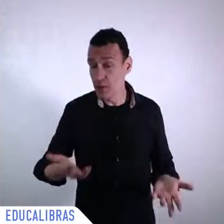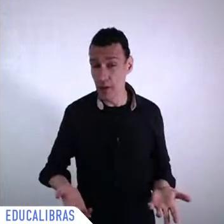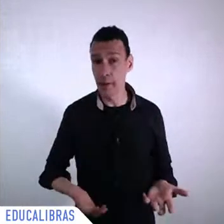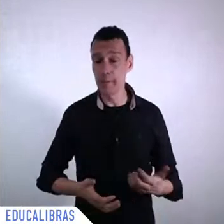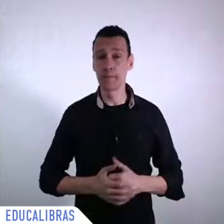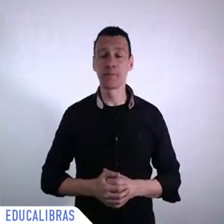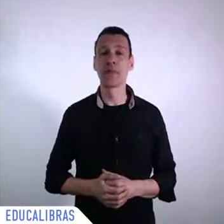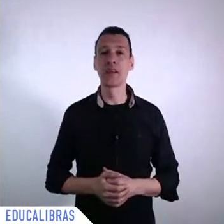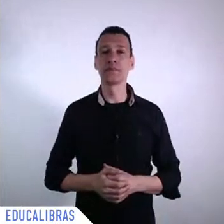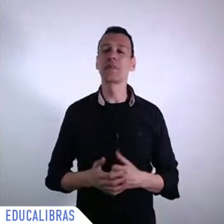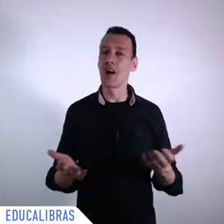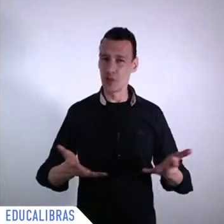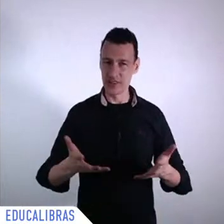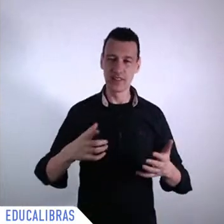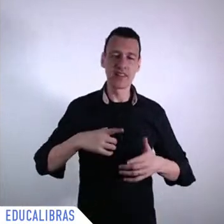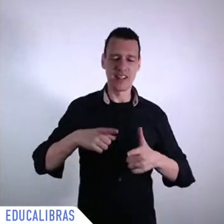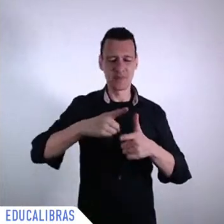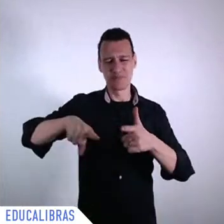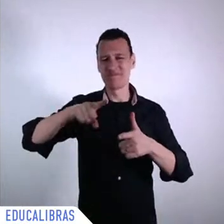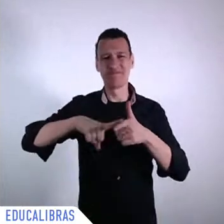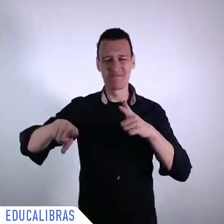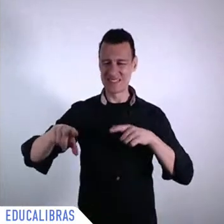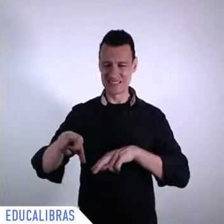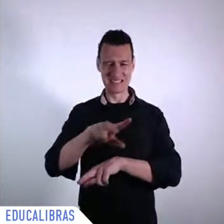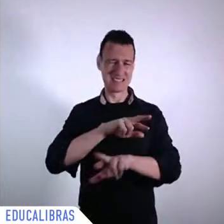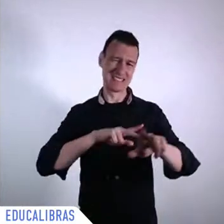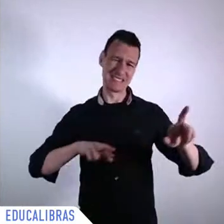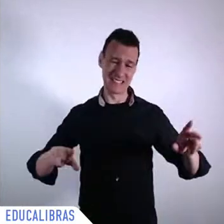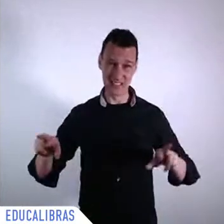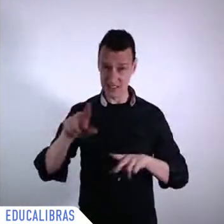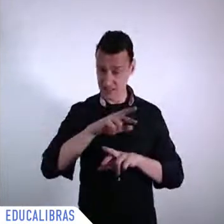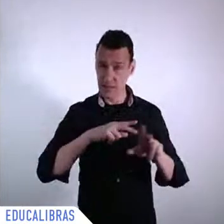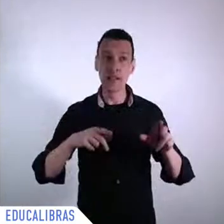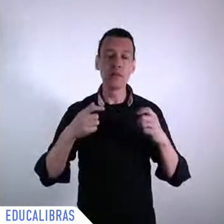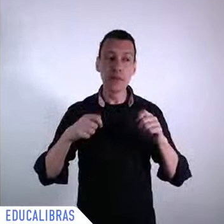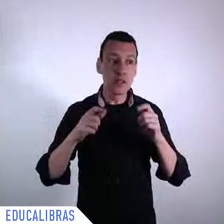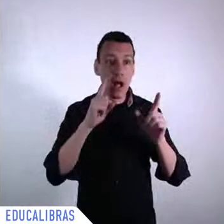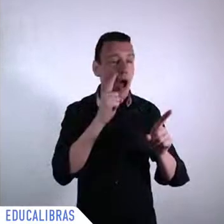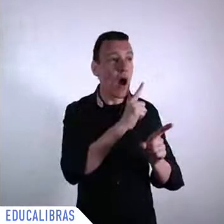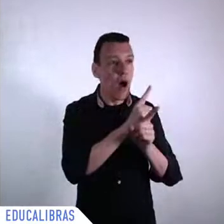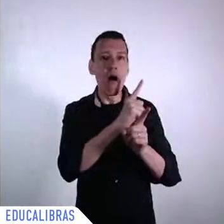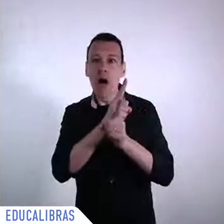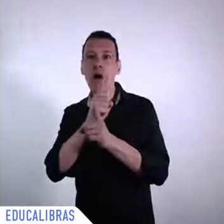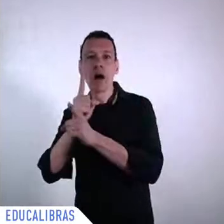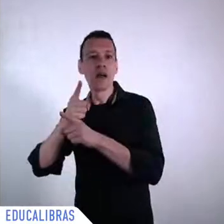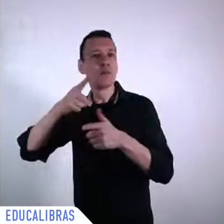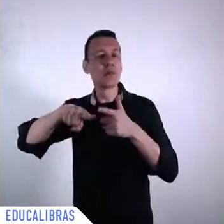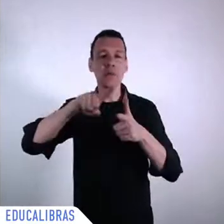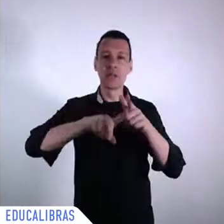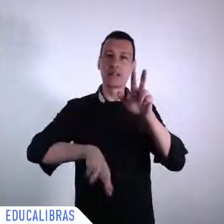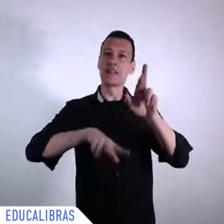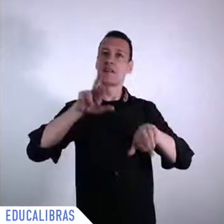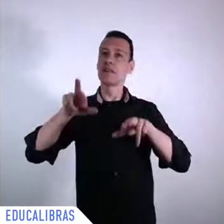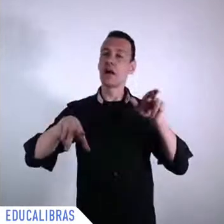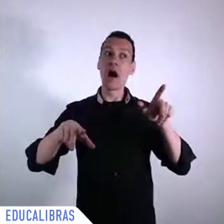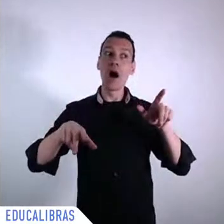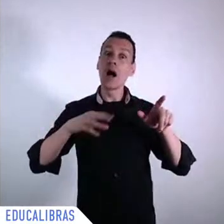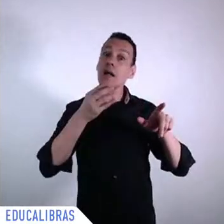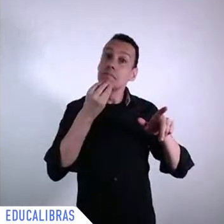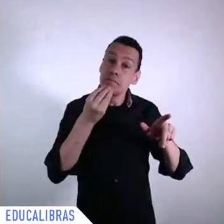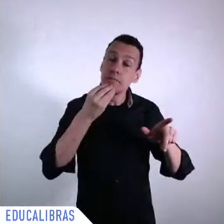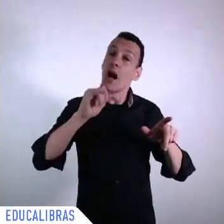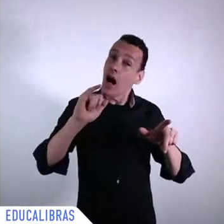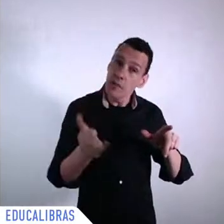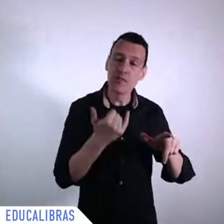the policy debate opens up ideas and proposals that seem very heterodox all of a sudden